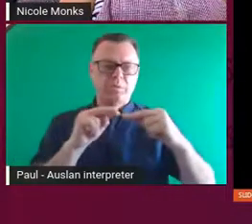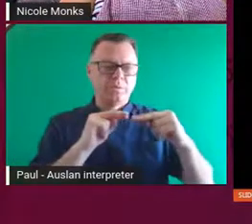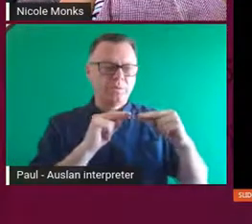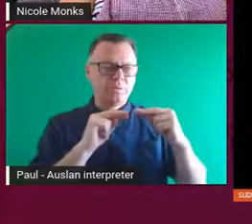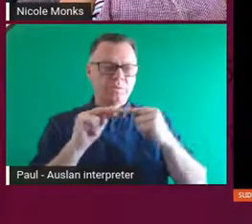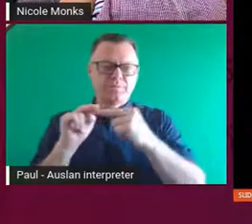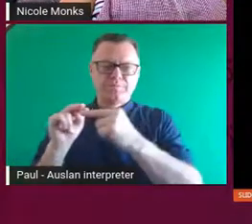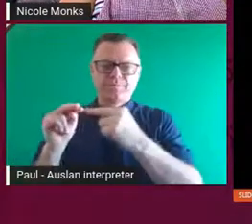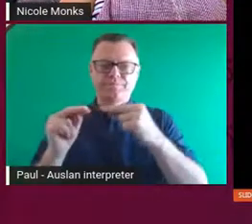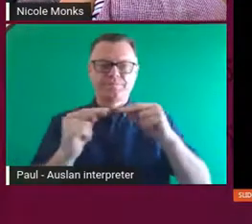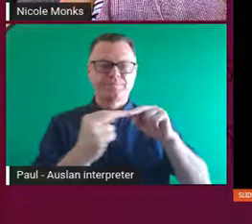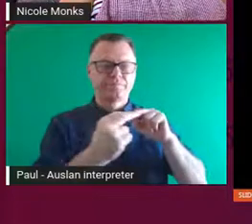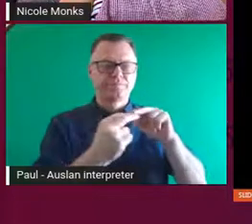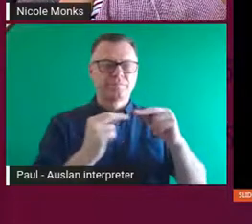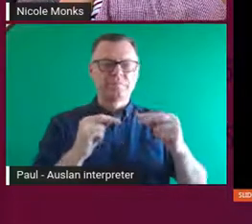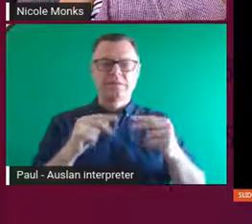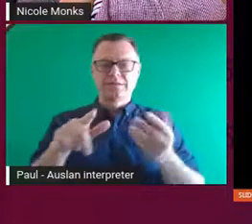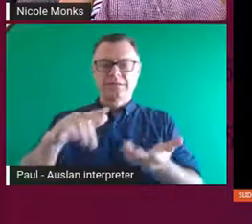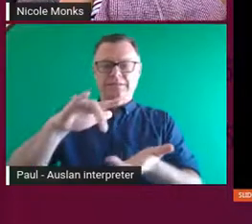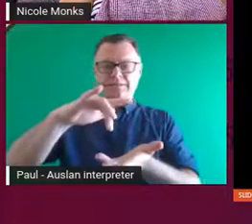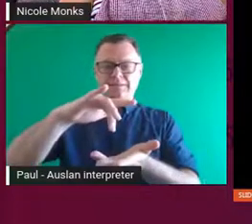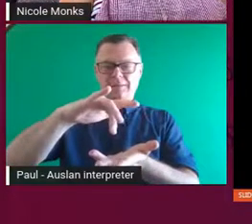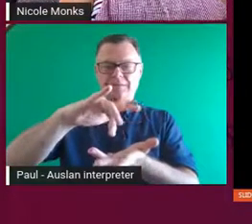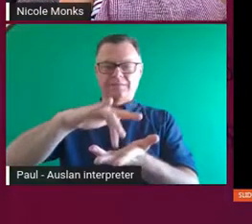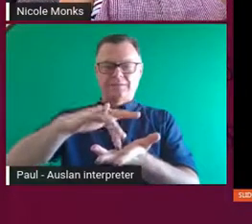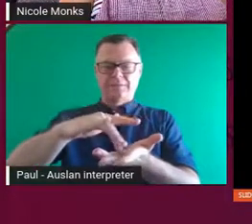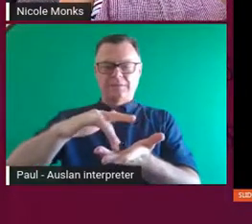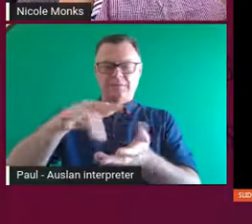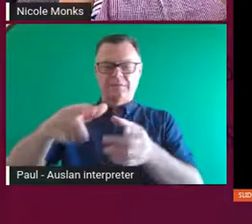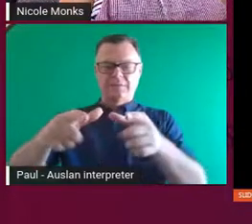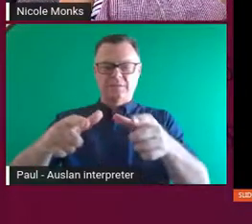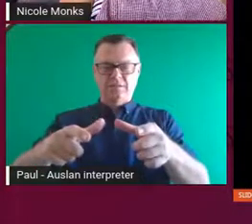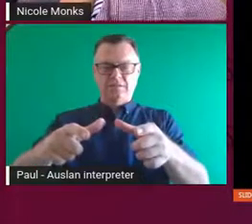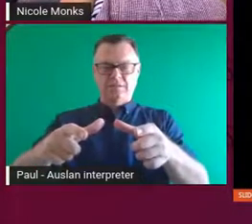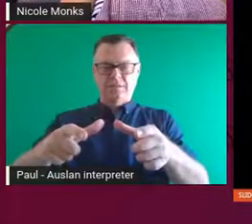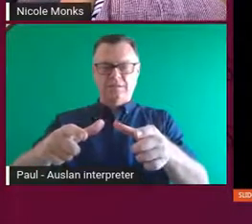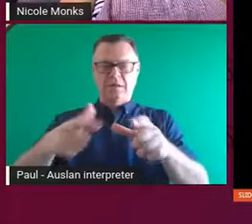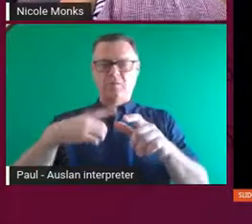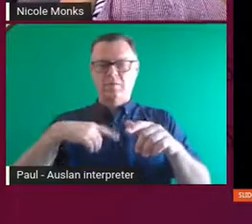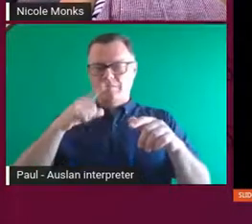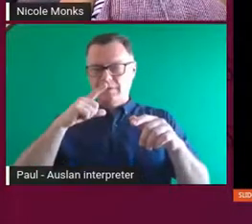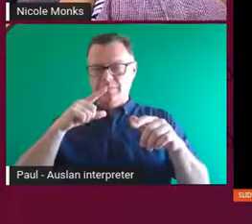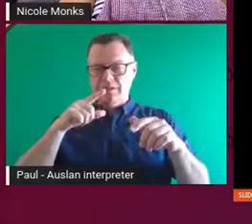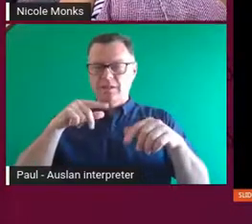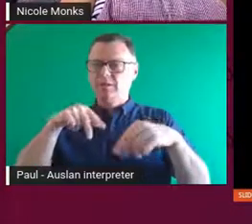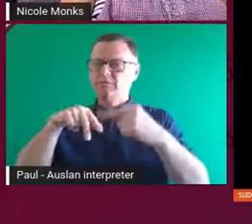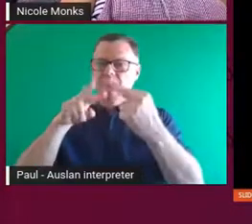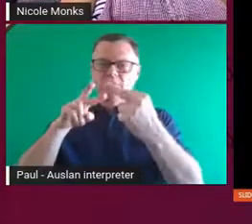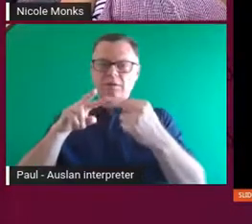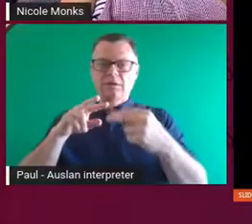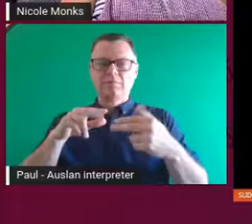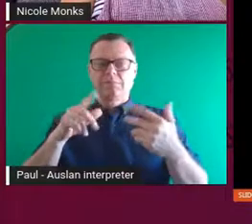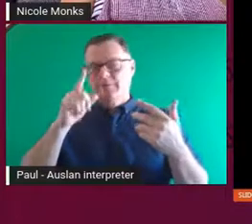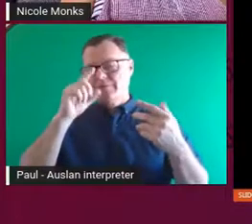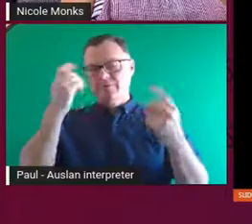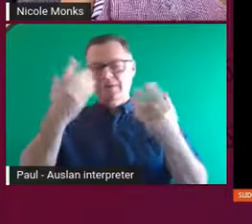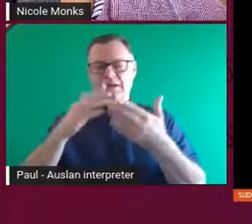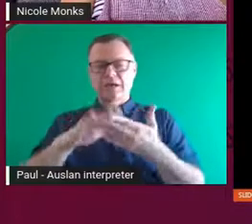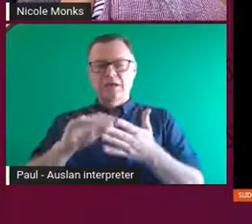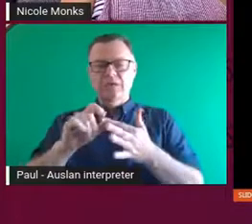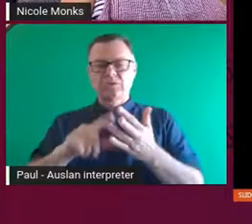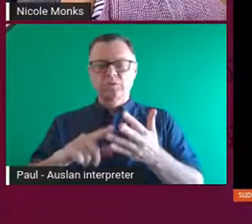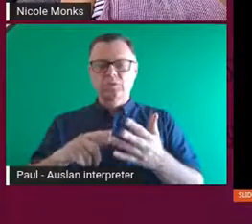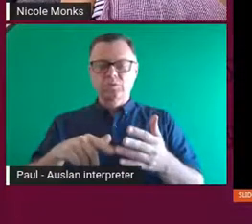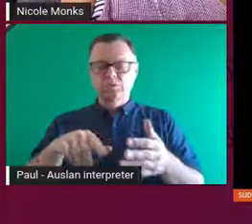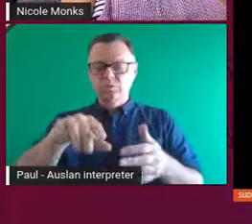reason those works in the middle was so that people would start to sort of interact with each other. And if you'd forgotten how to do something or you wanted to learn